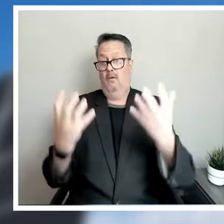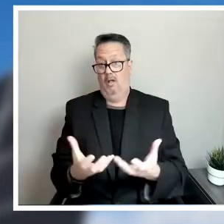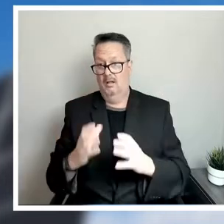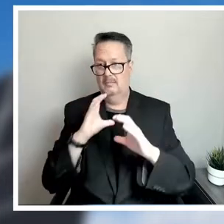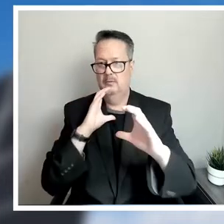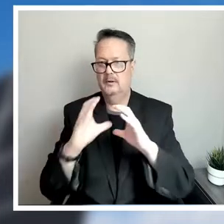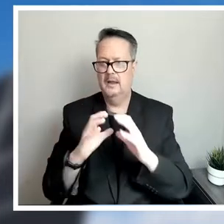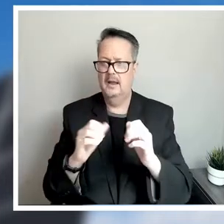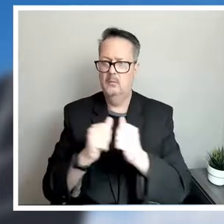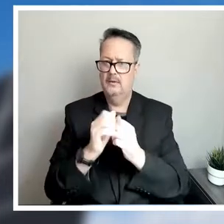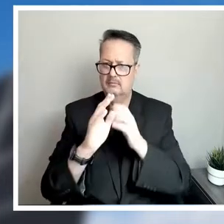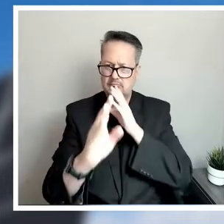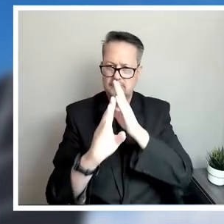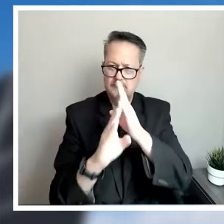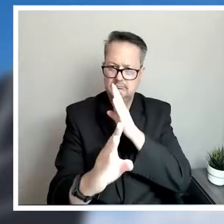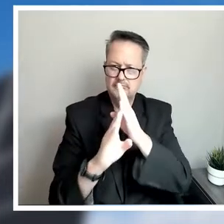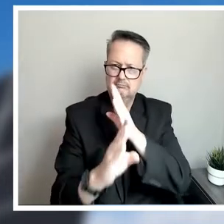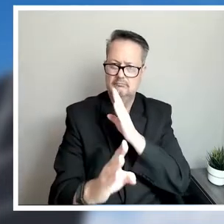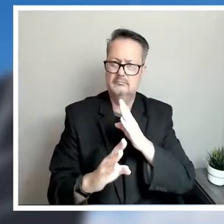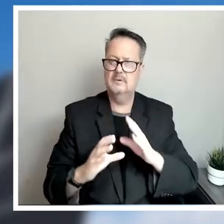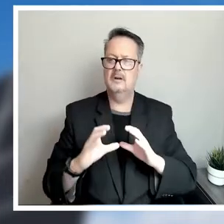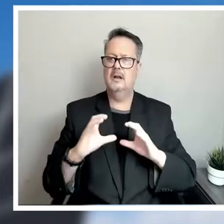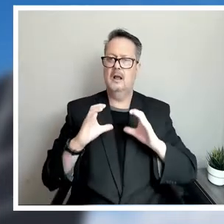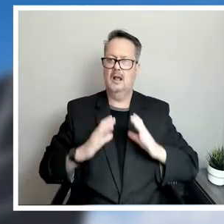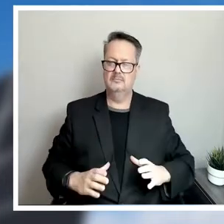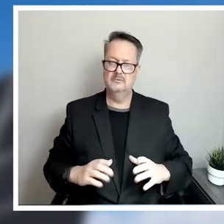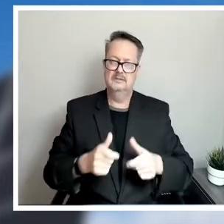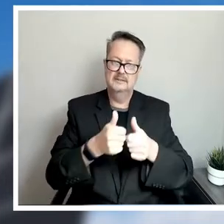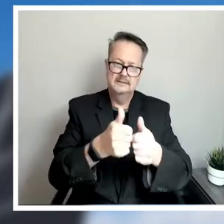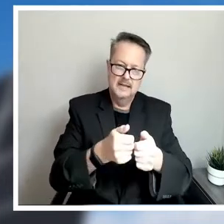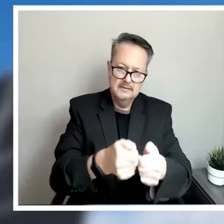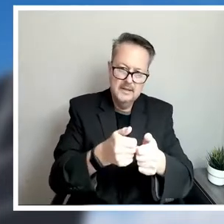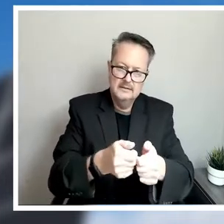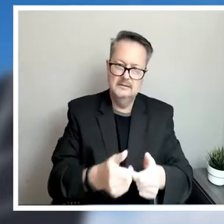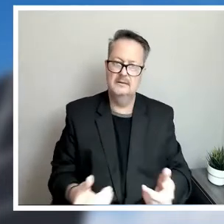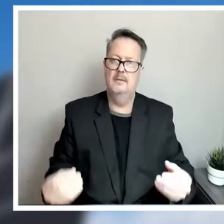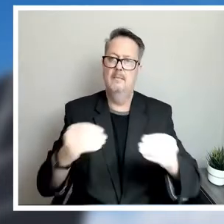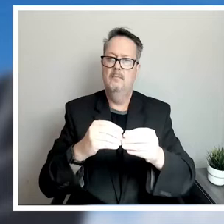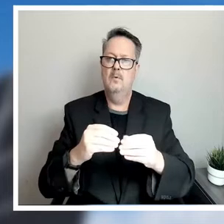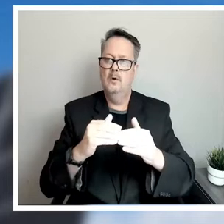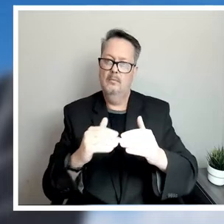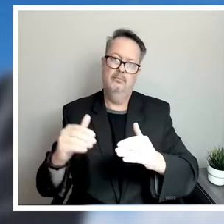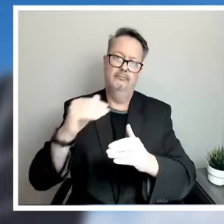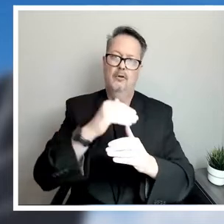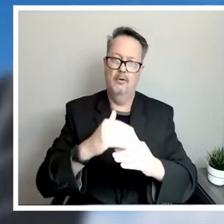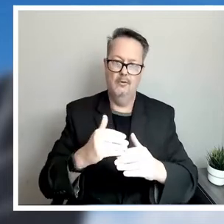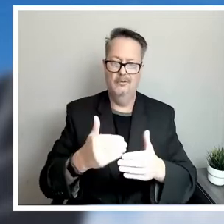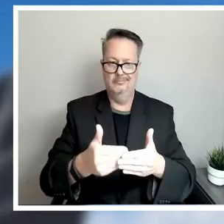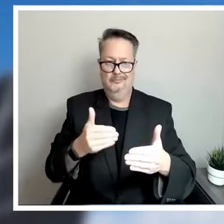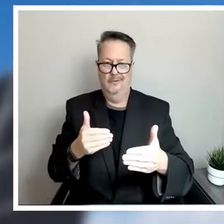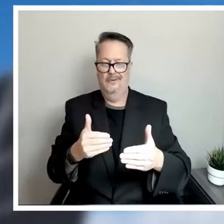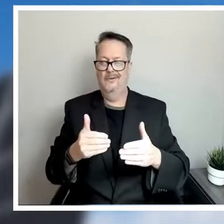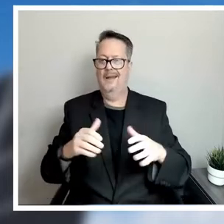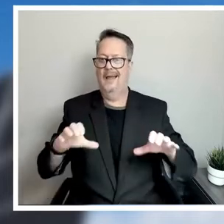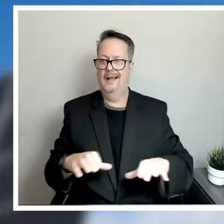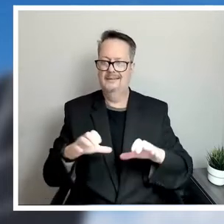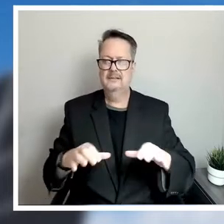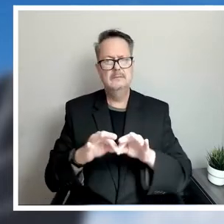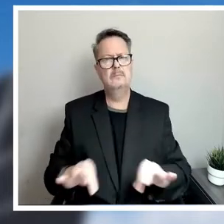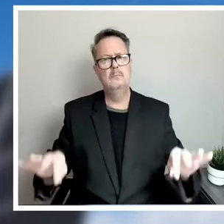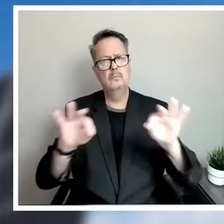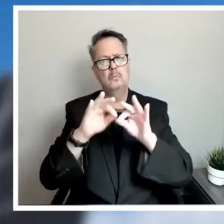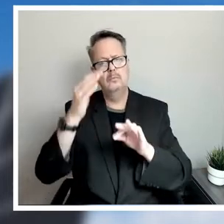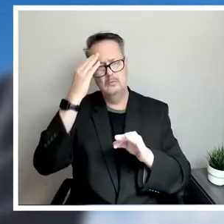customers, text messages, being more proactive, things of that nature. So I think that's important to know as we go into the winter season, as we're having this